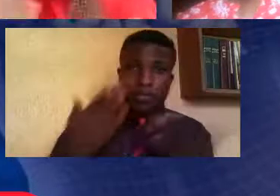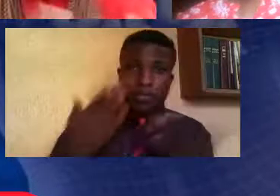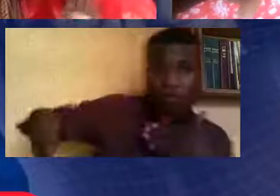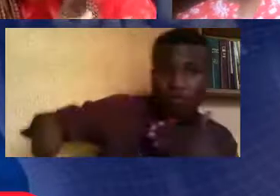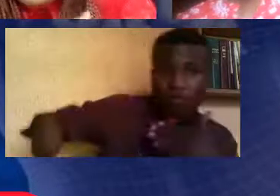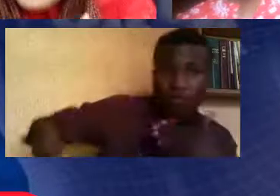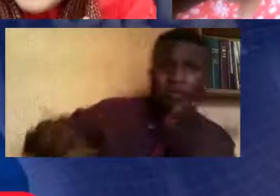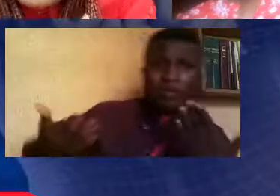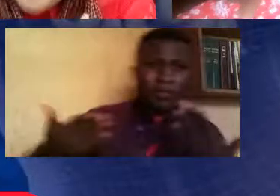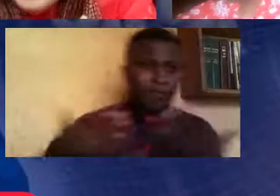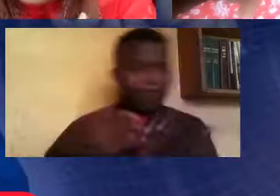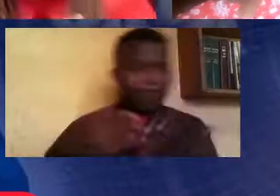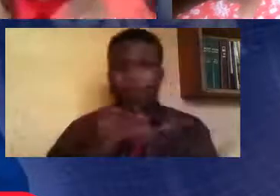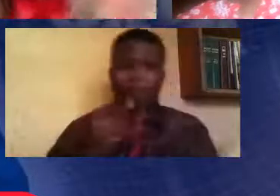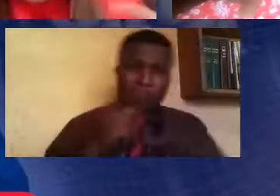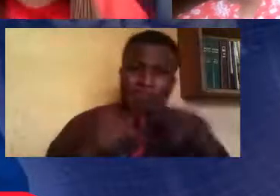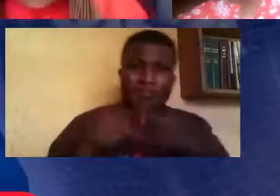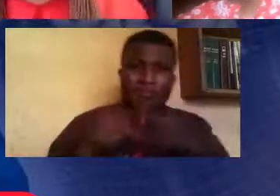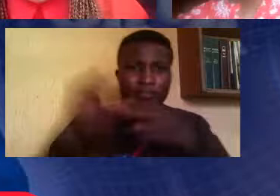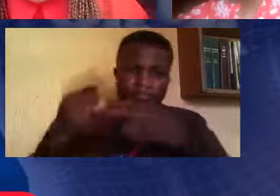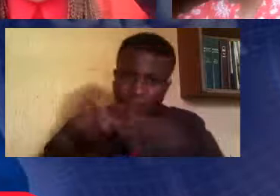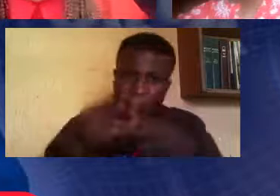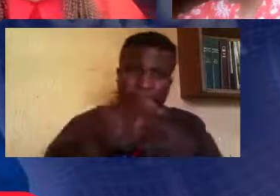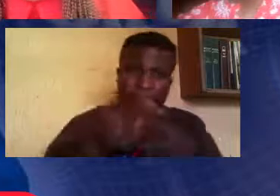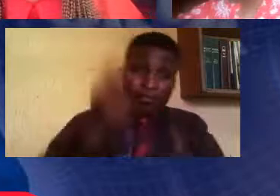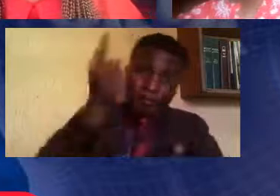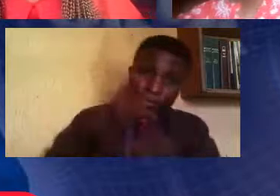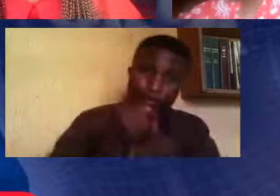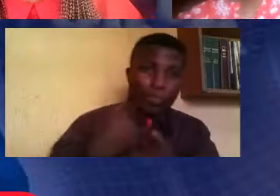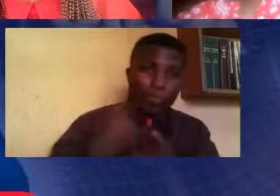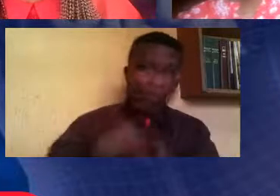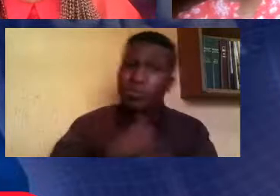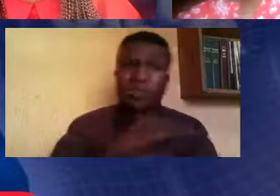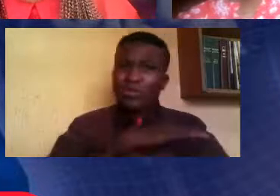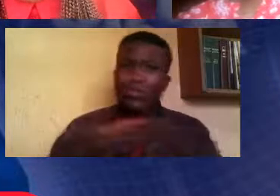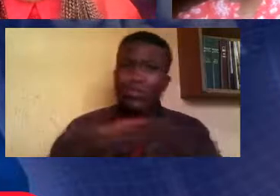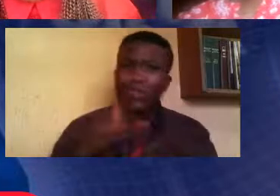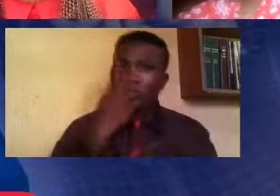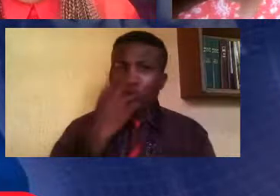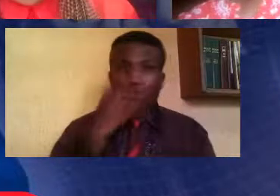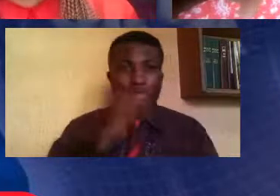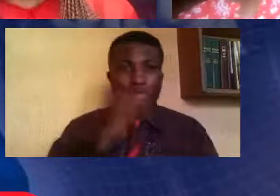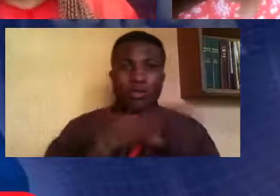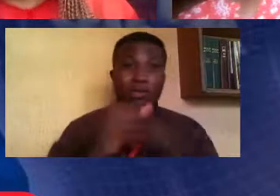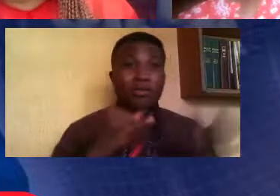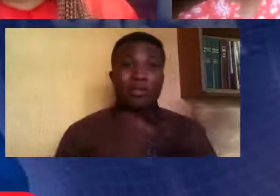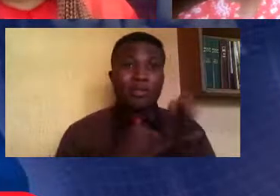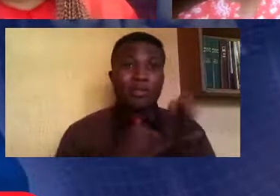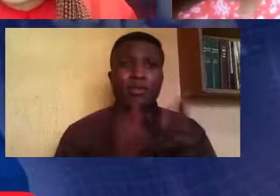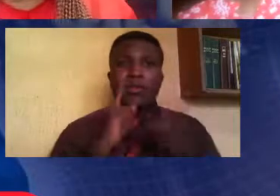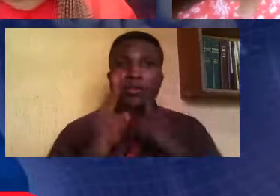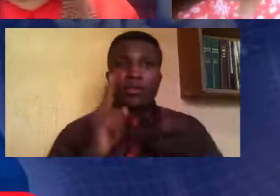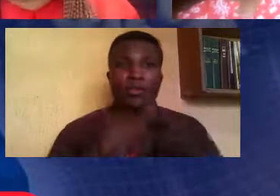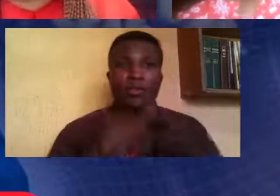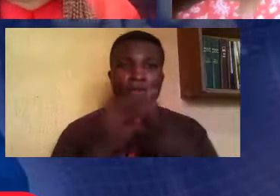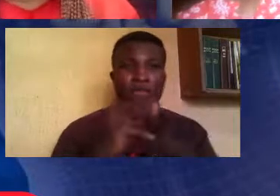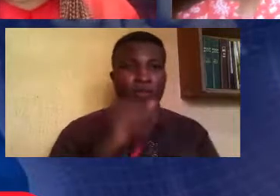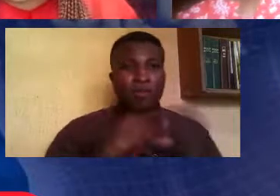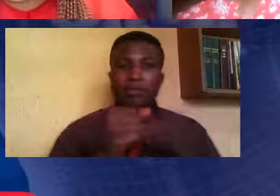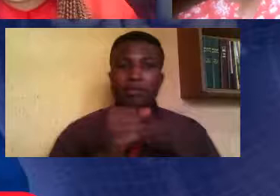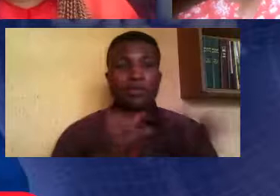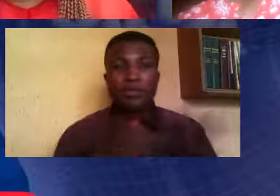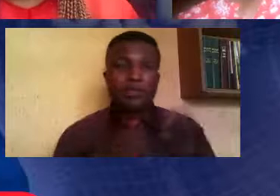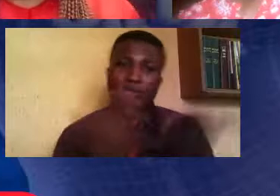that. This is somebody's private part. Talk to them about what it is. Not giving it some name. Butterfly, chin chin.